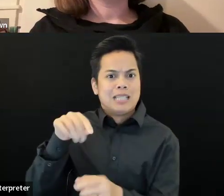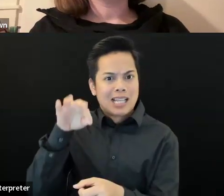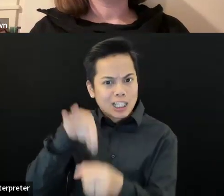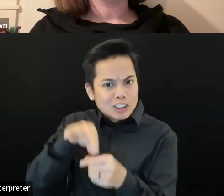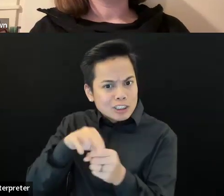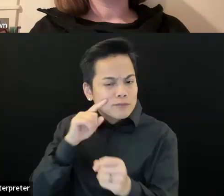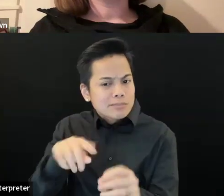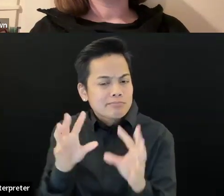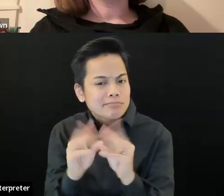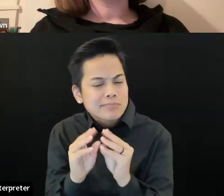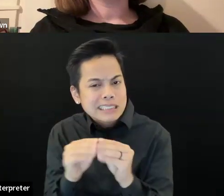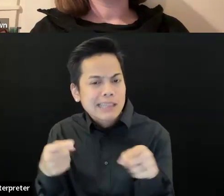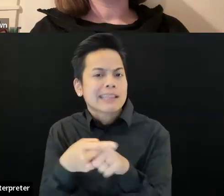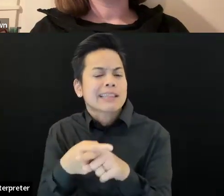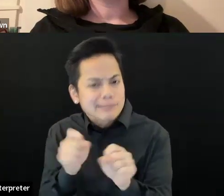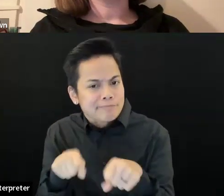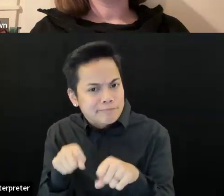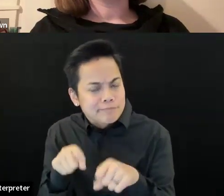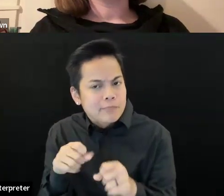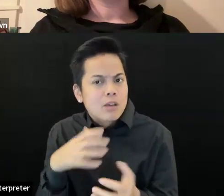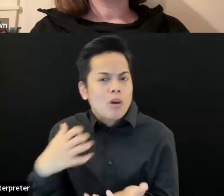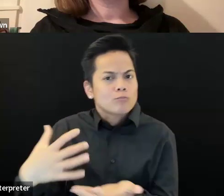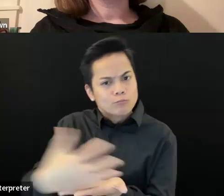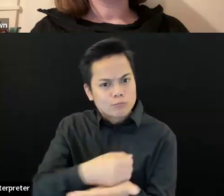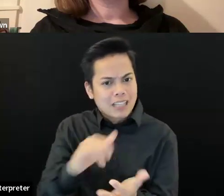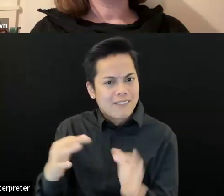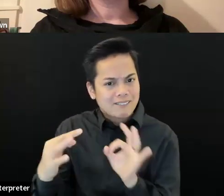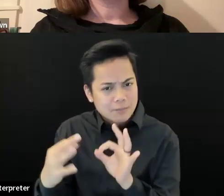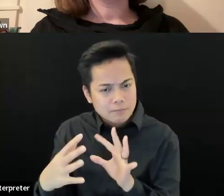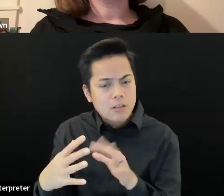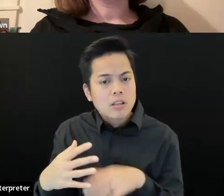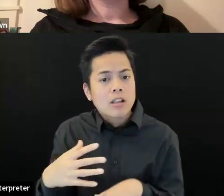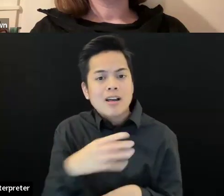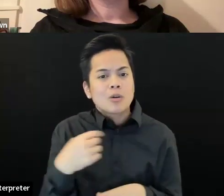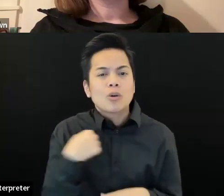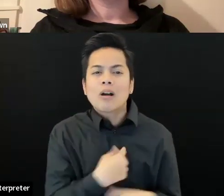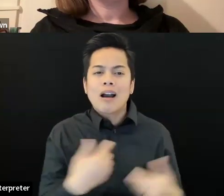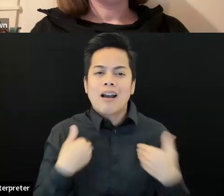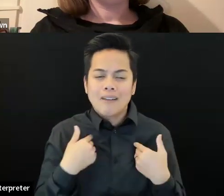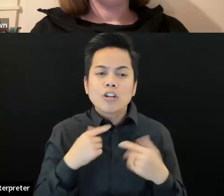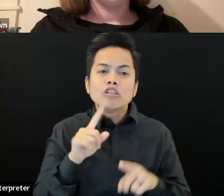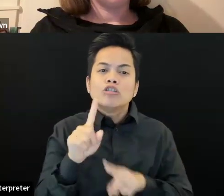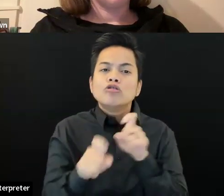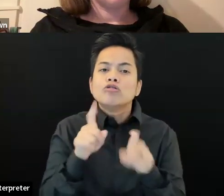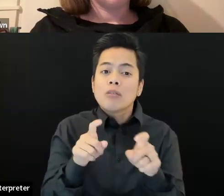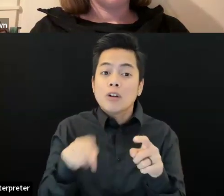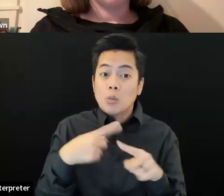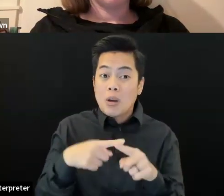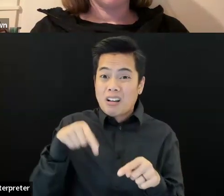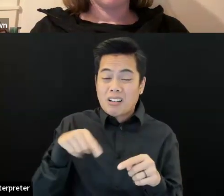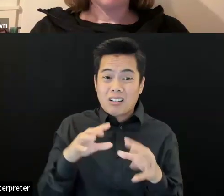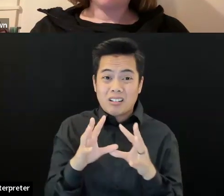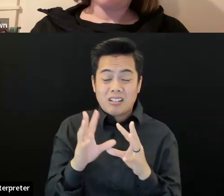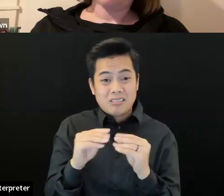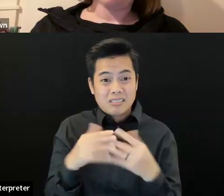we've been doing. And also, you know, there's a commitment that we've made to, to doing, um, town halls as part of the